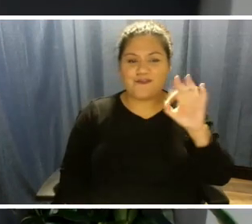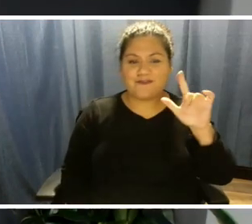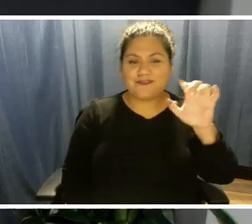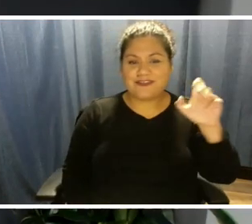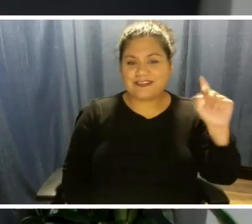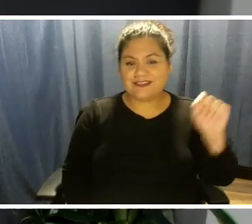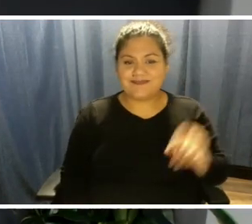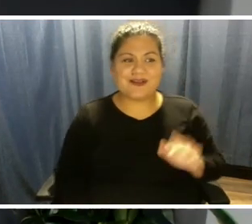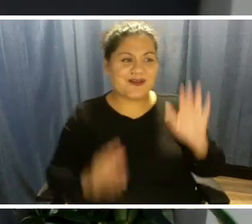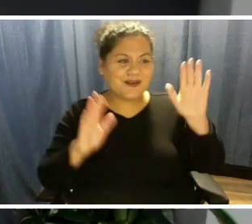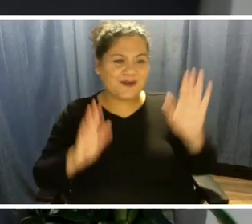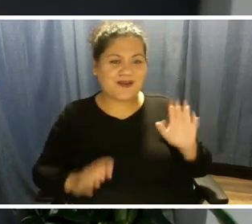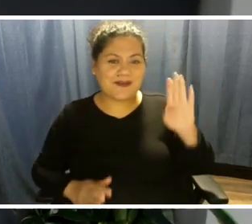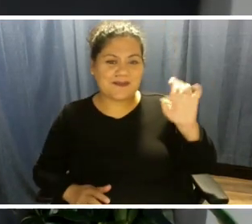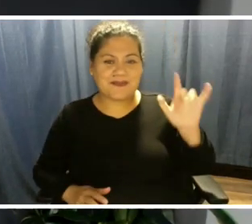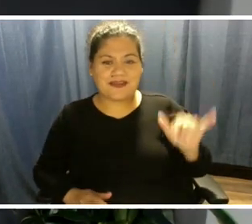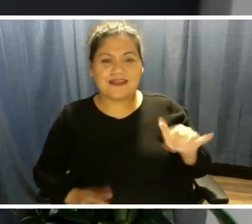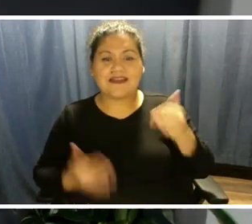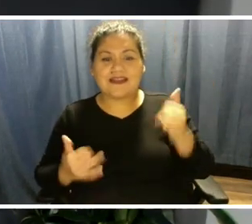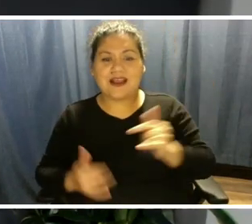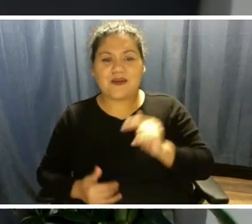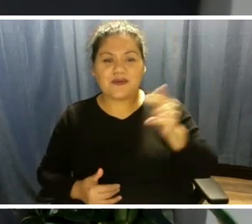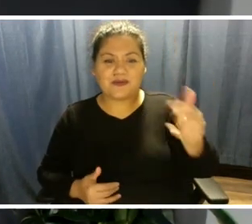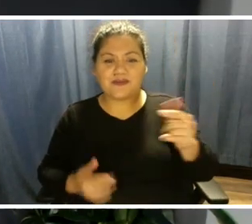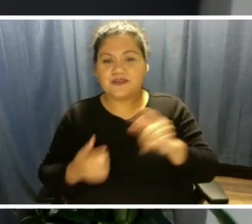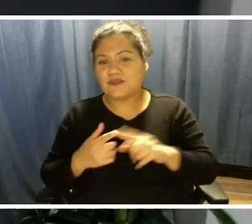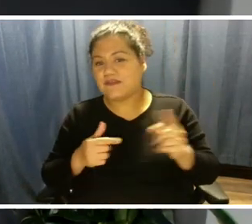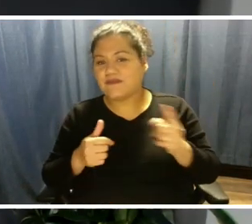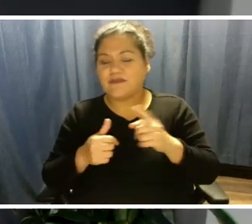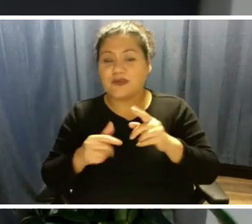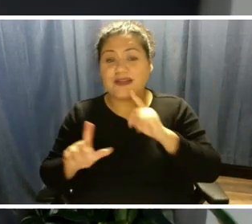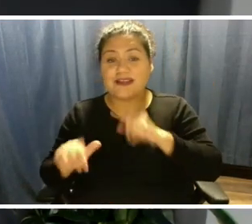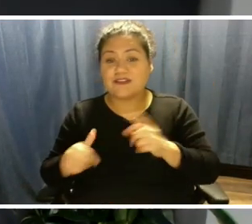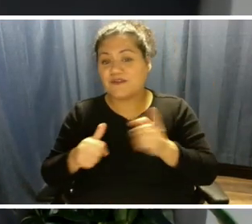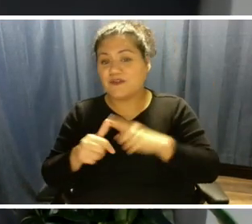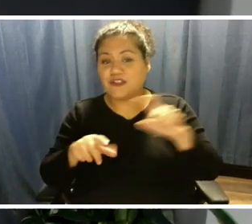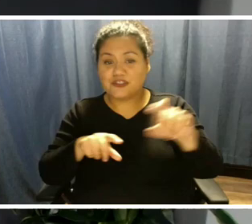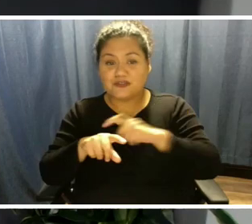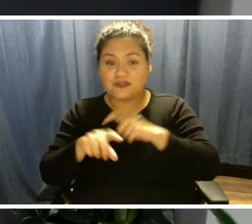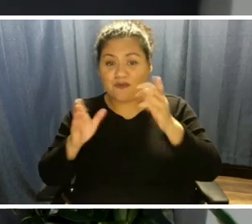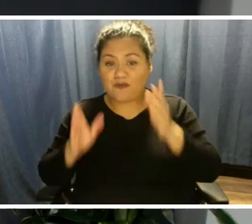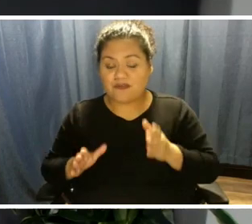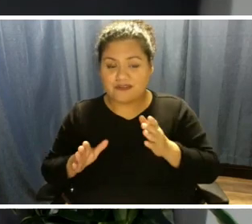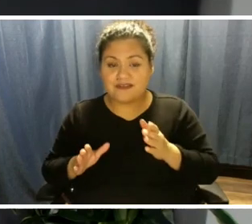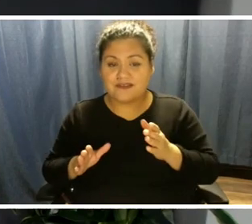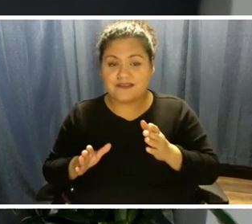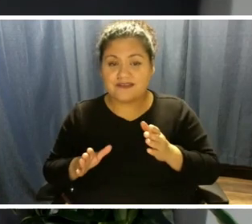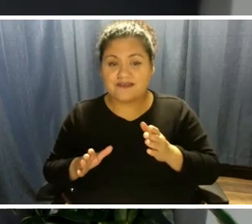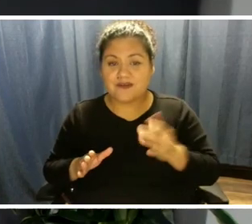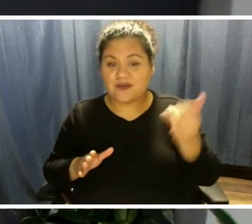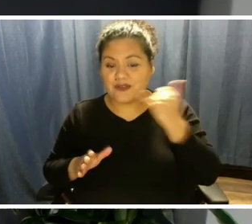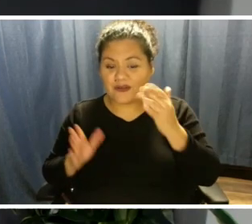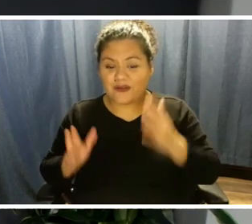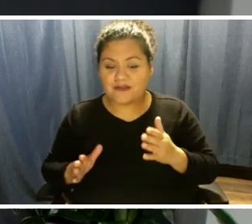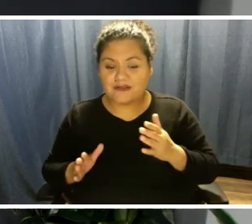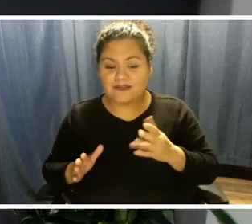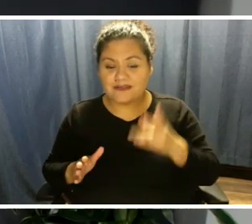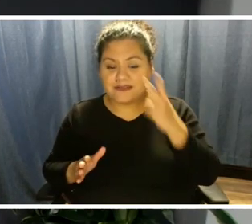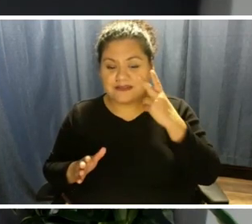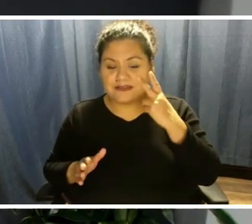Great, Benny. We're going to go to the first caller, see who the name is there for the first caller.